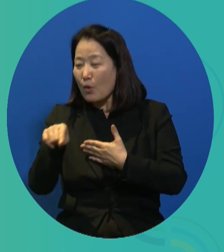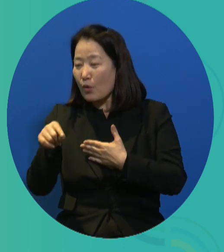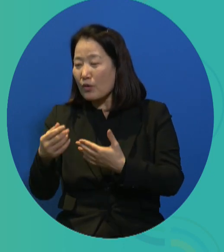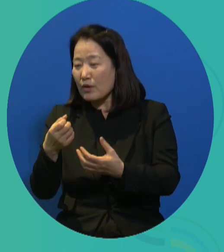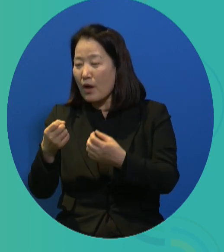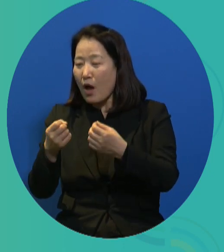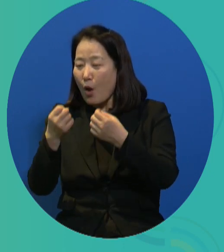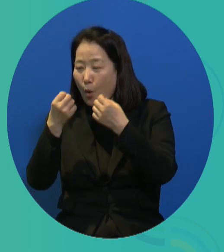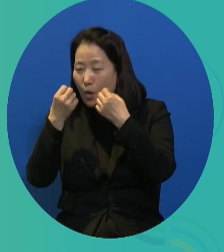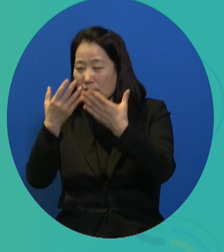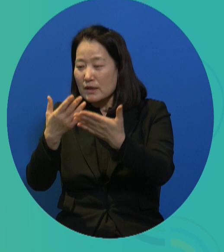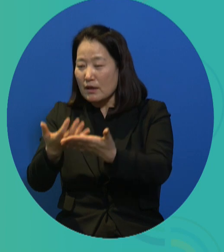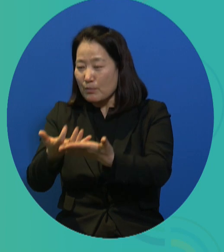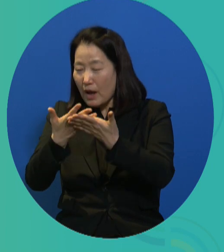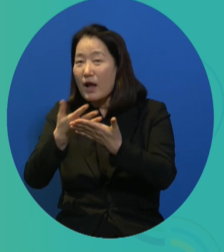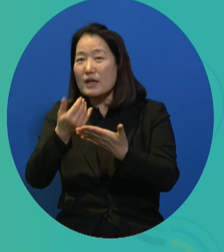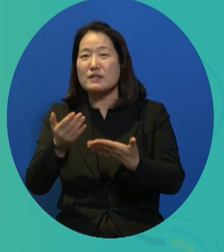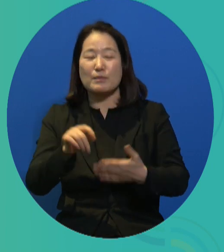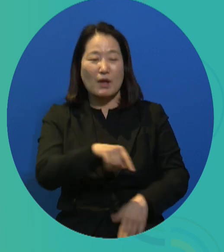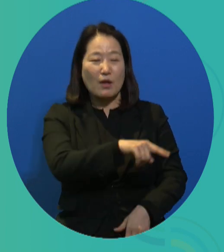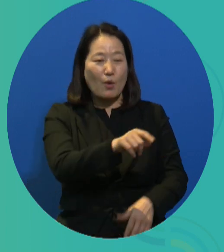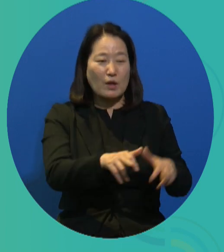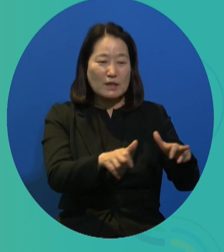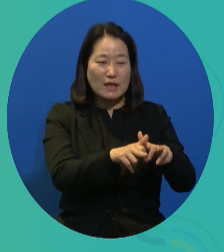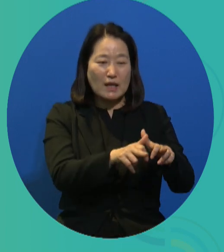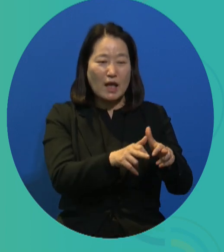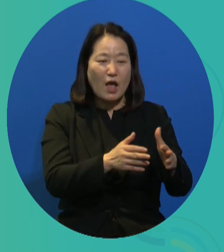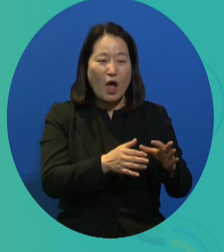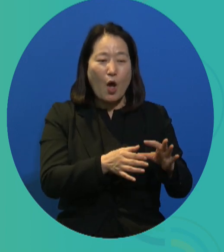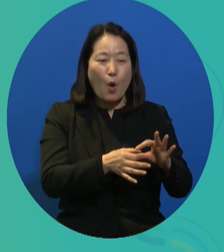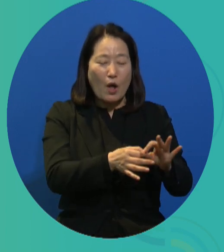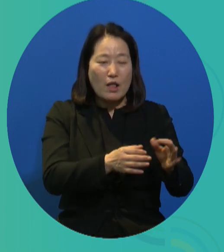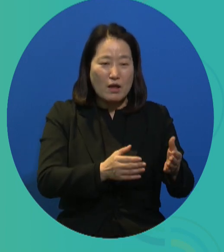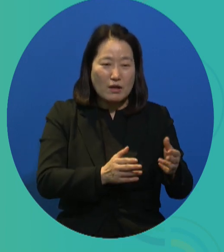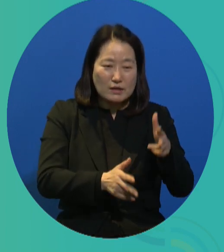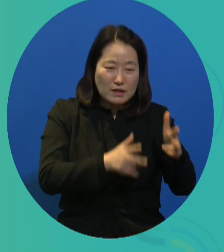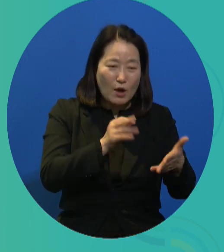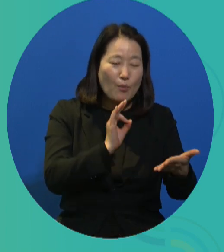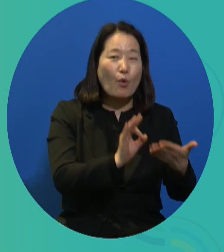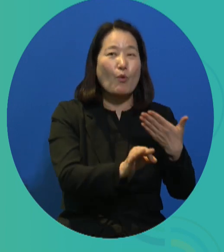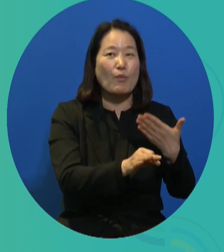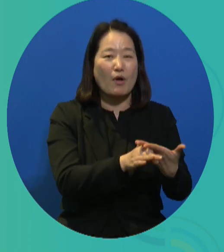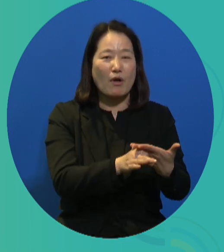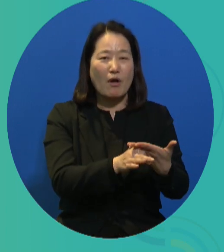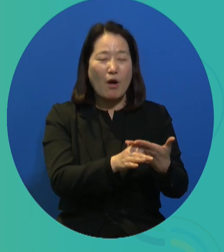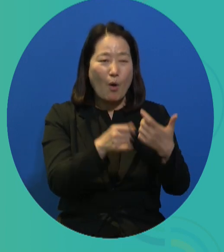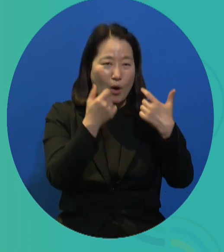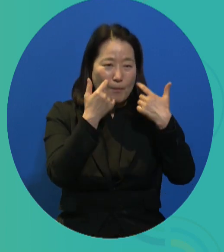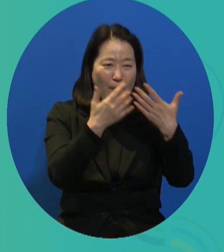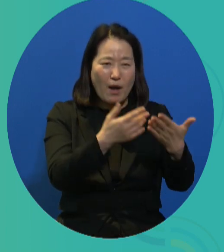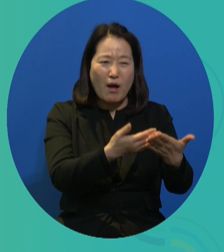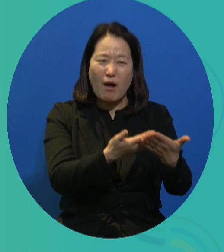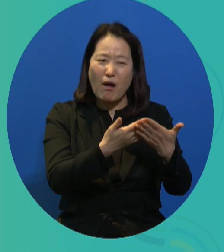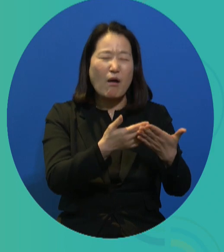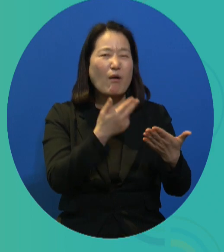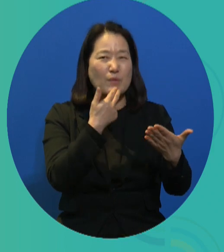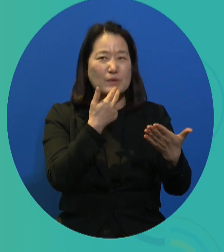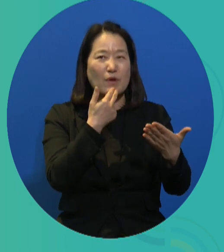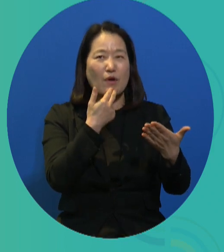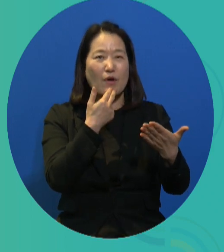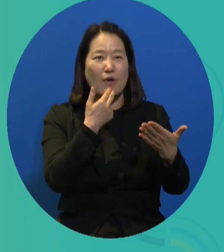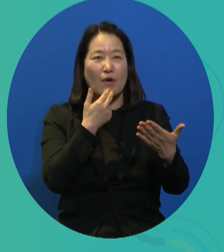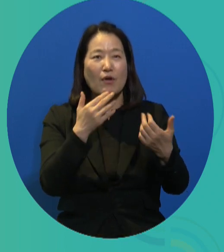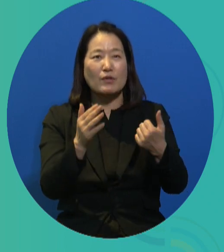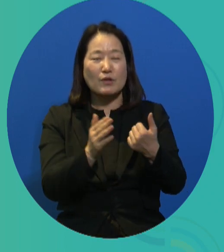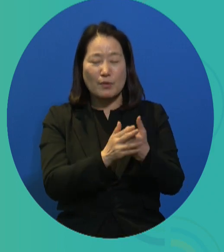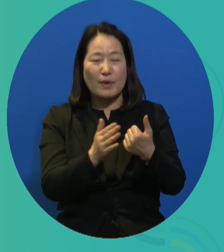rate the projects against a performance quota. It's difficult to deliver on a performance. If we could, we would